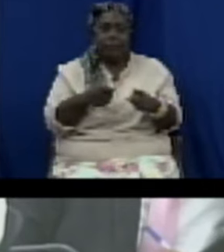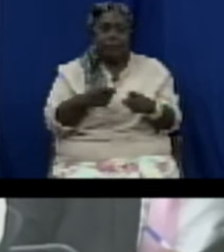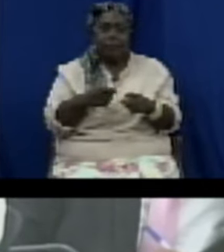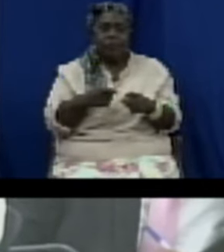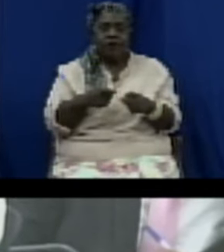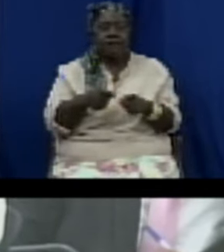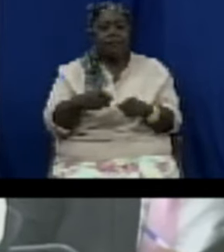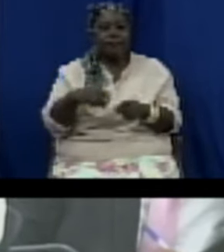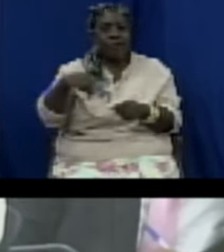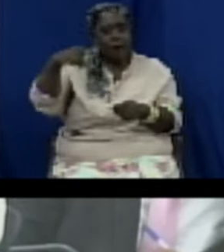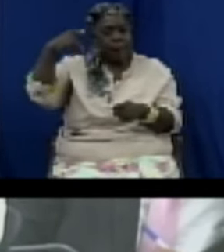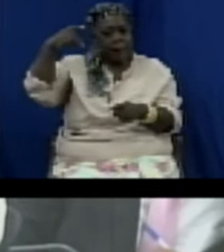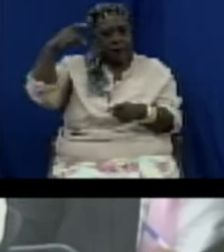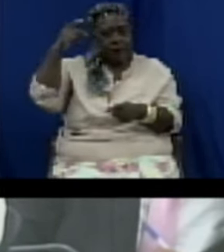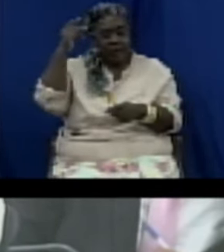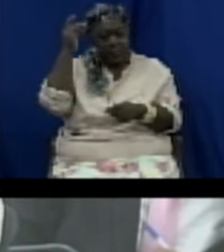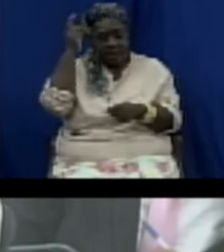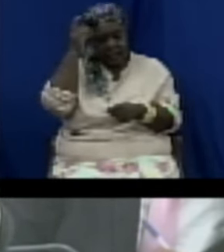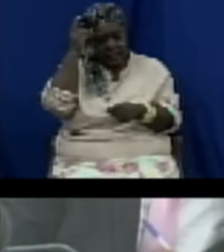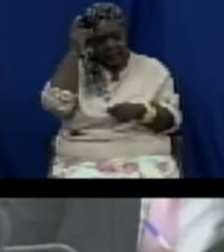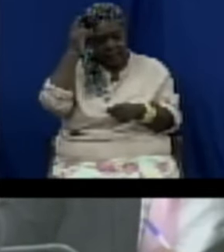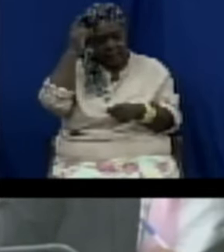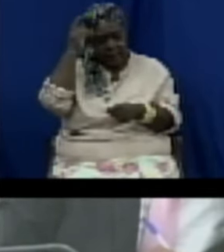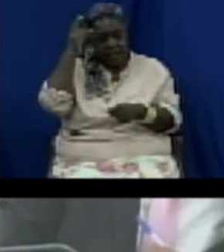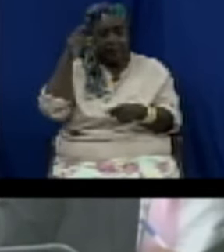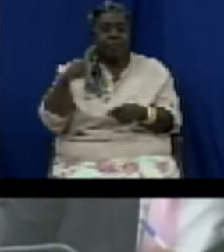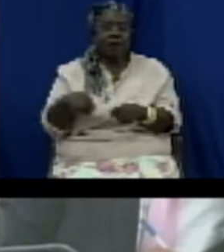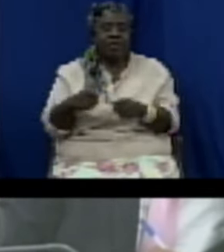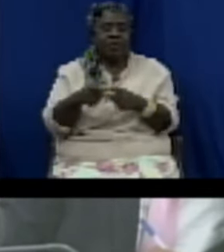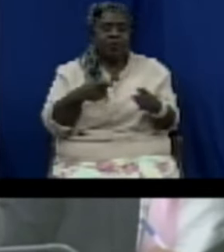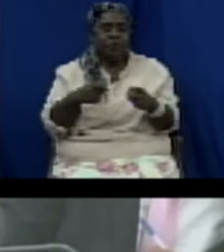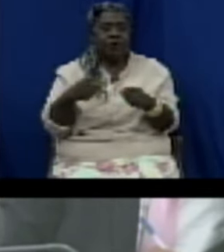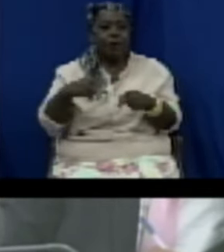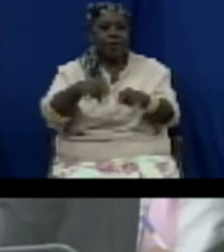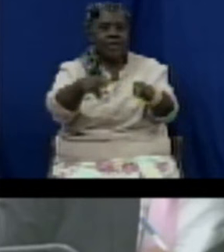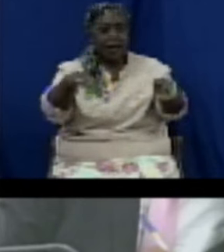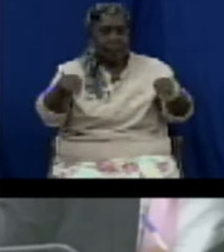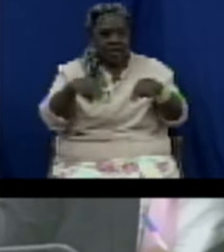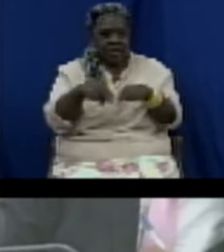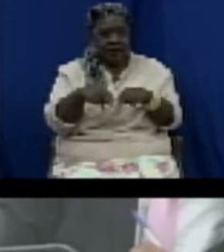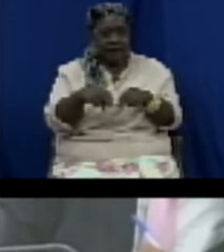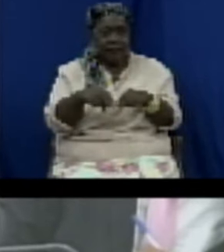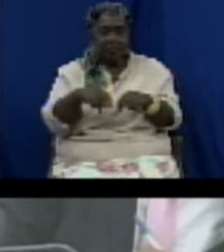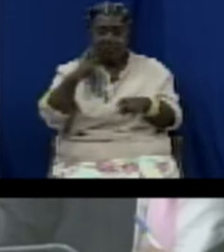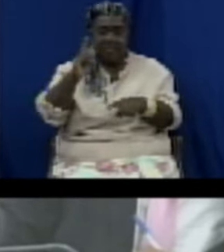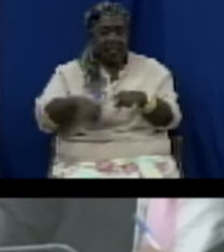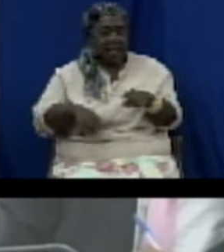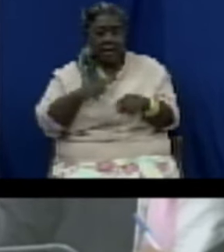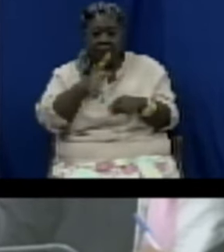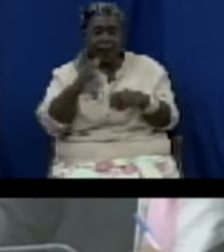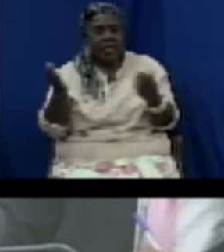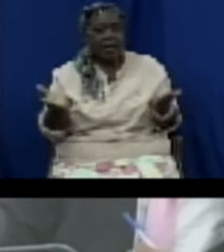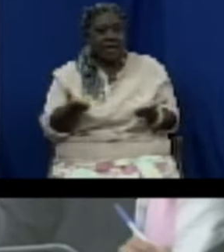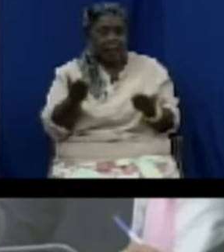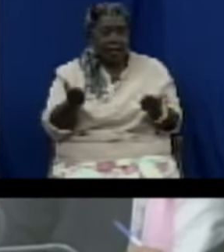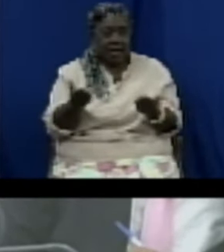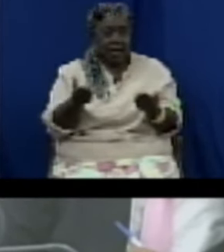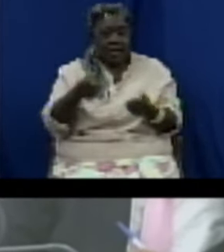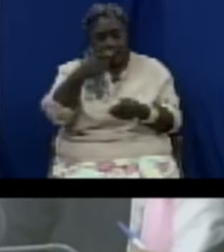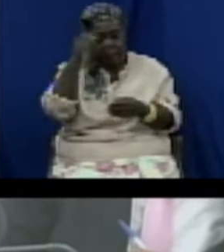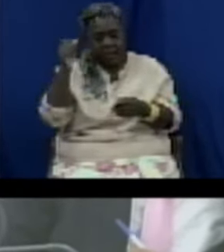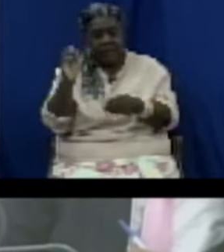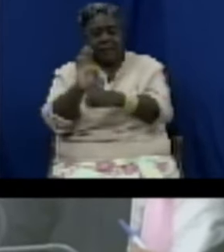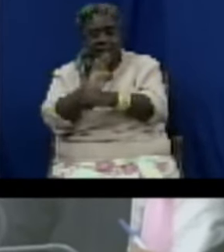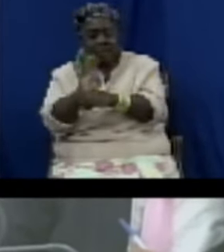the Deputy Speaker, Senator Jones, who will be absent during today's proceedings as they are executing national